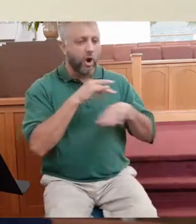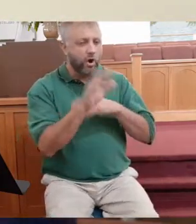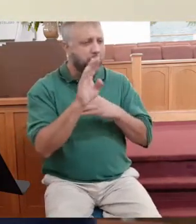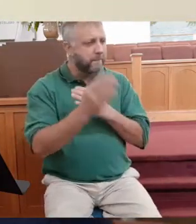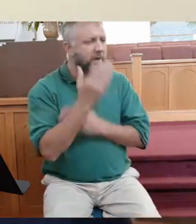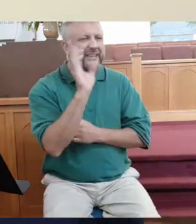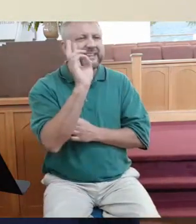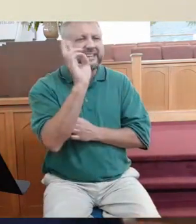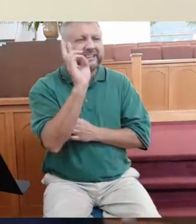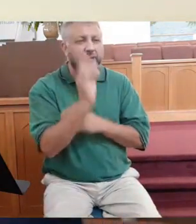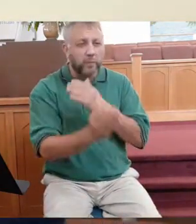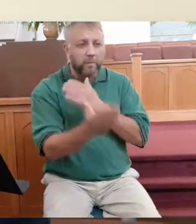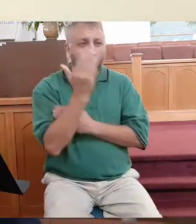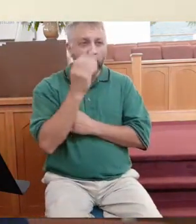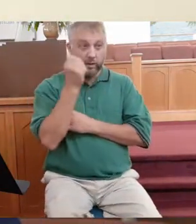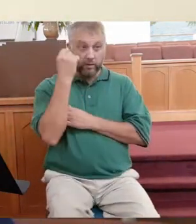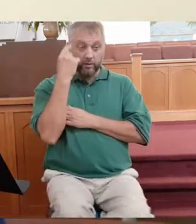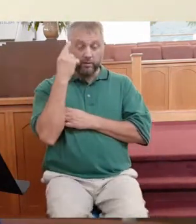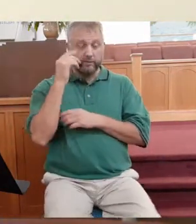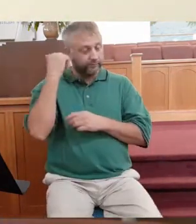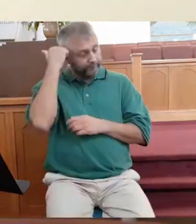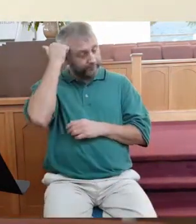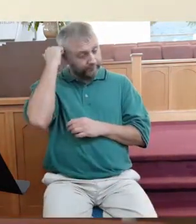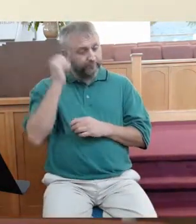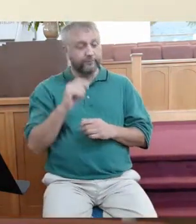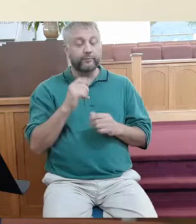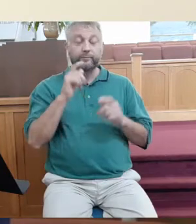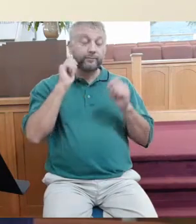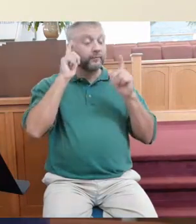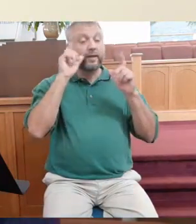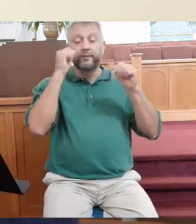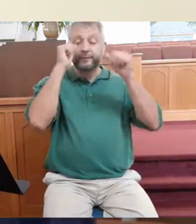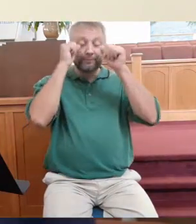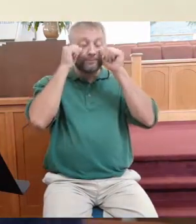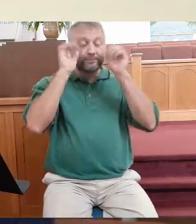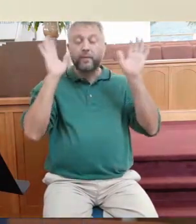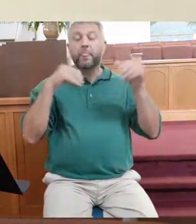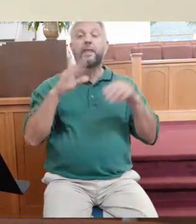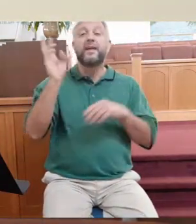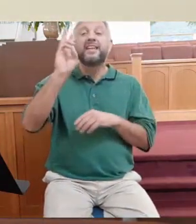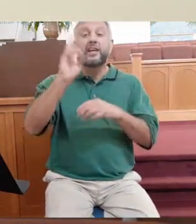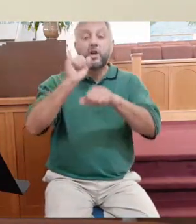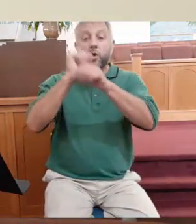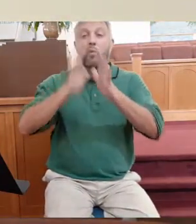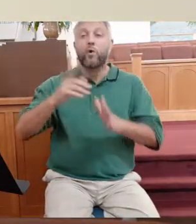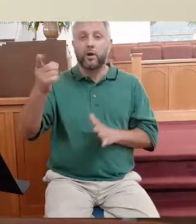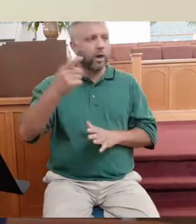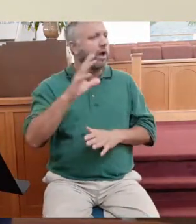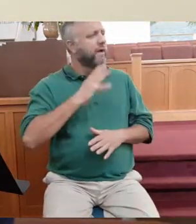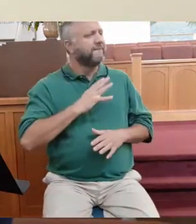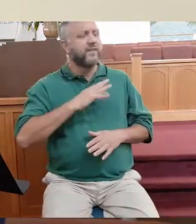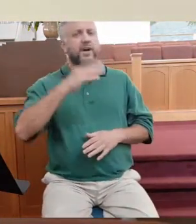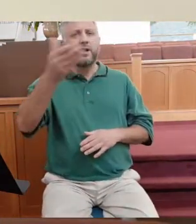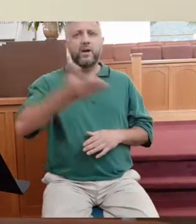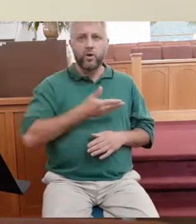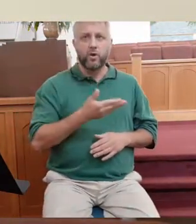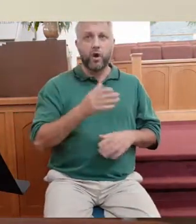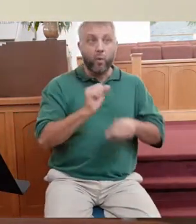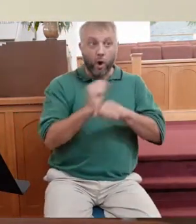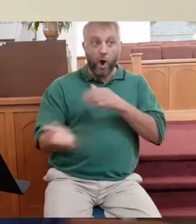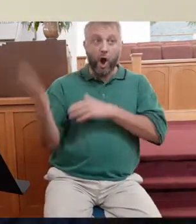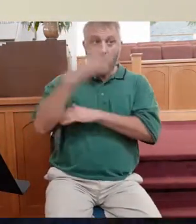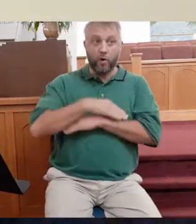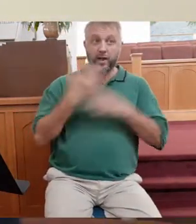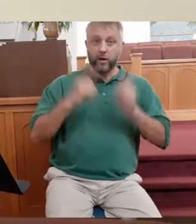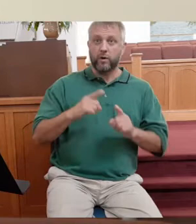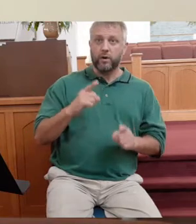morning. That's six o'clock. This is important. Remember this in the parable. The six o'clock workers agreed with the landowner for a certain